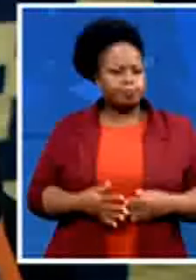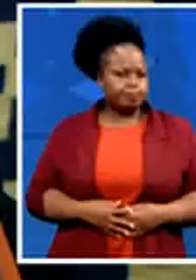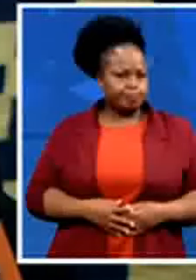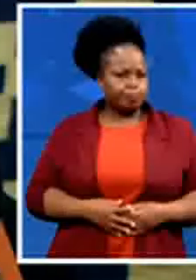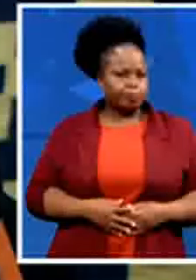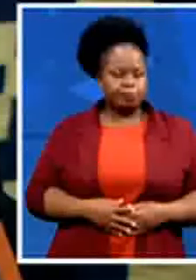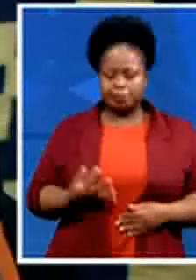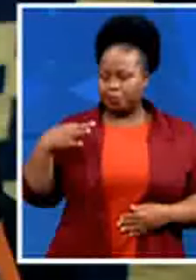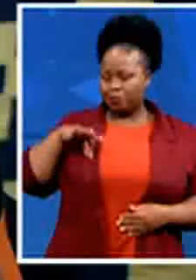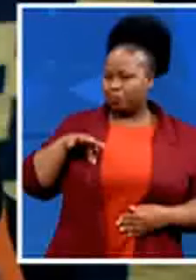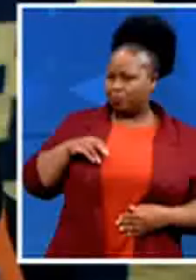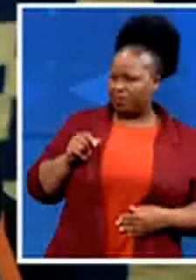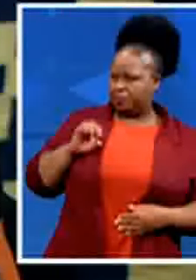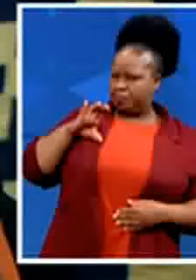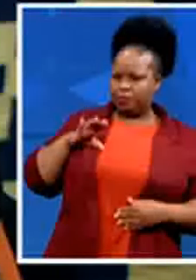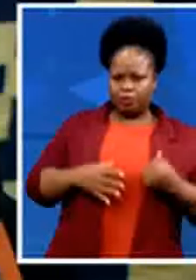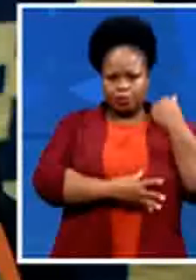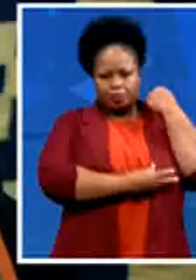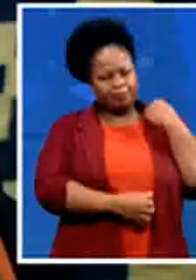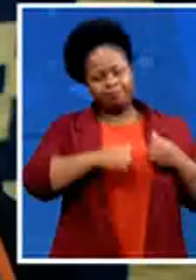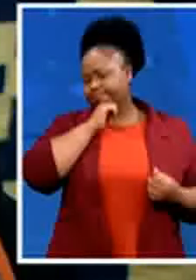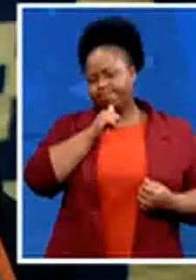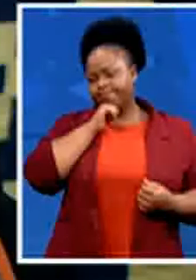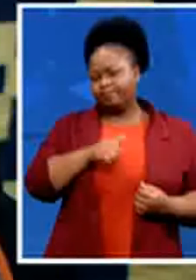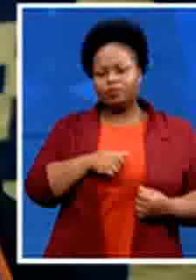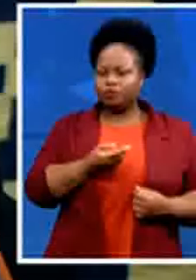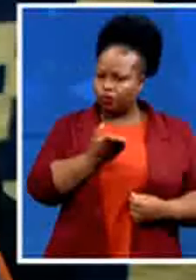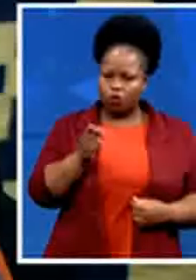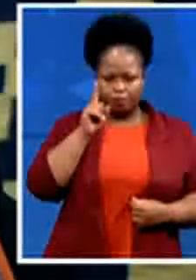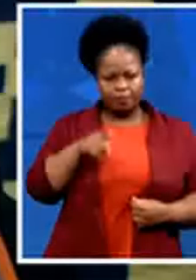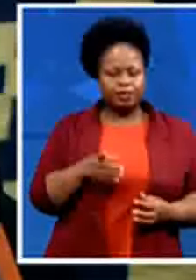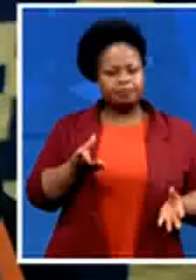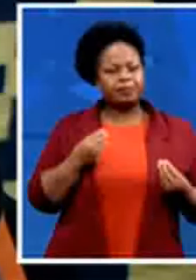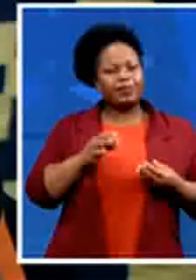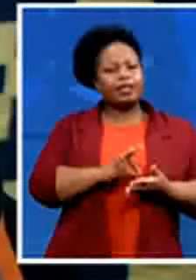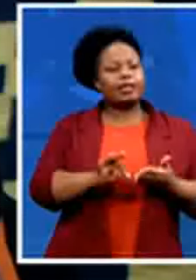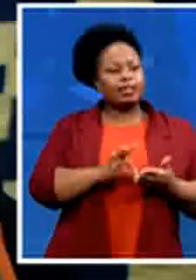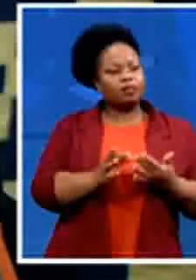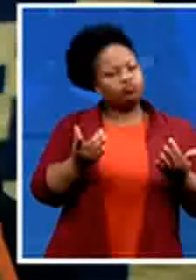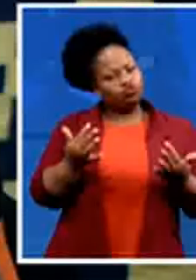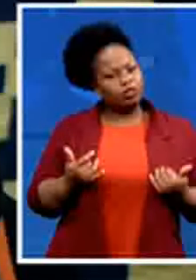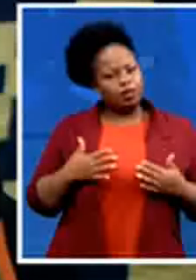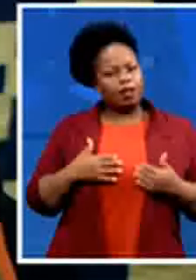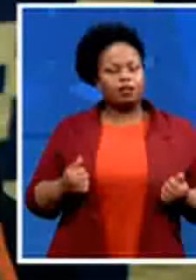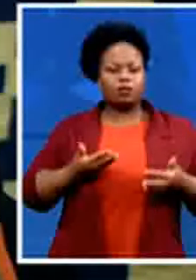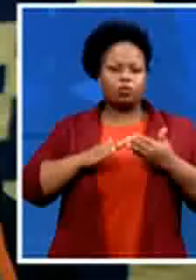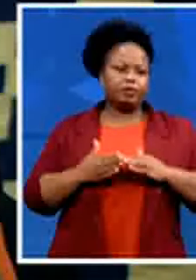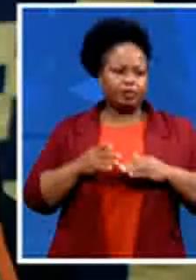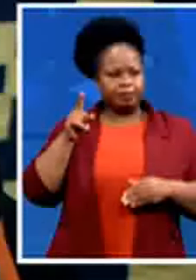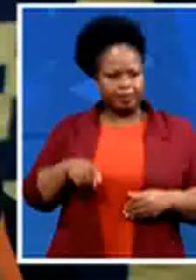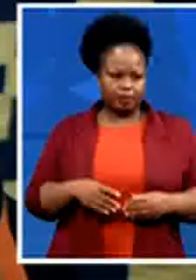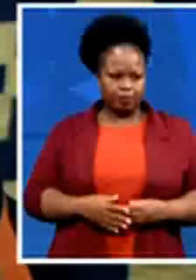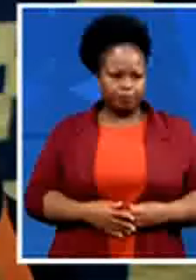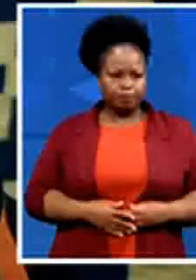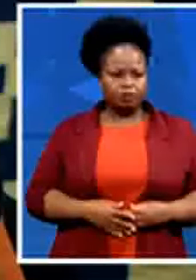deserve clean green healthy neighborhoods with functional storm water